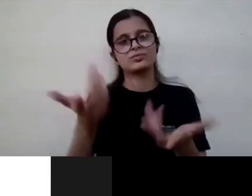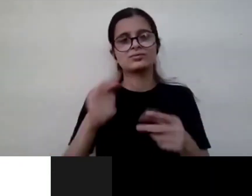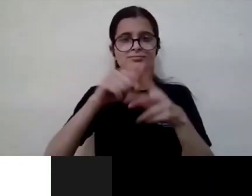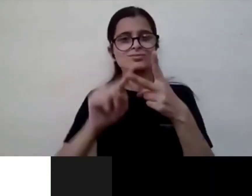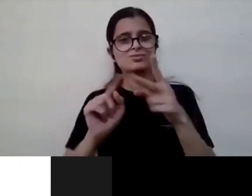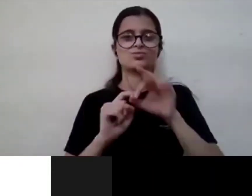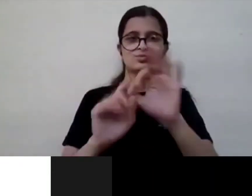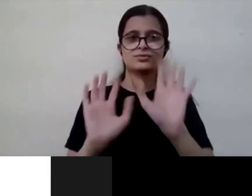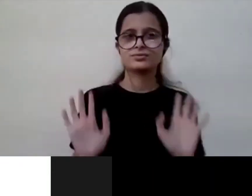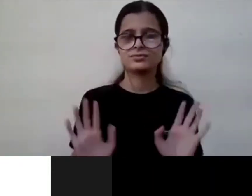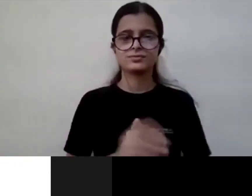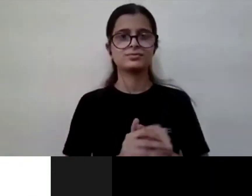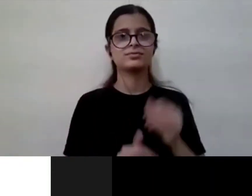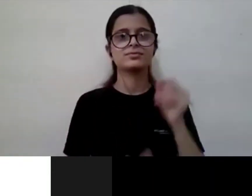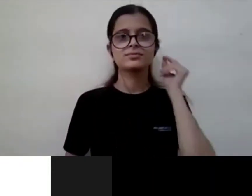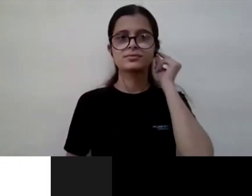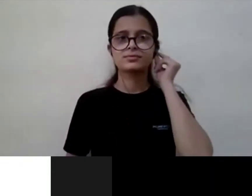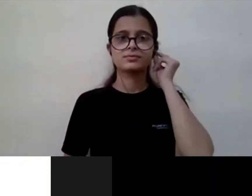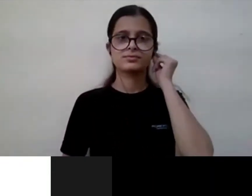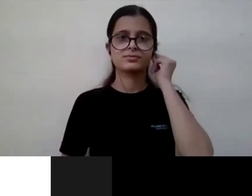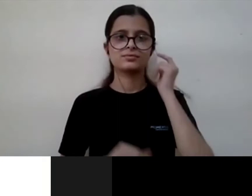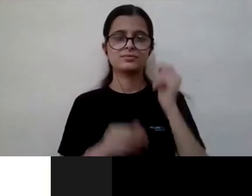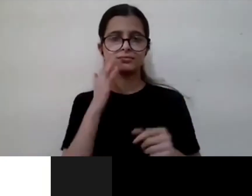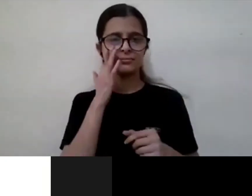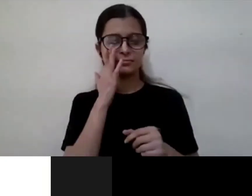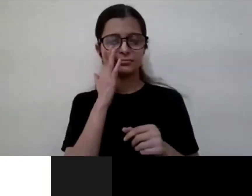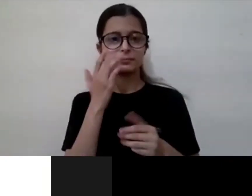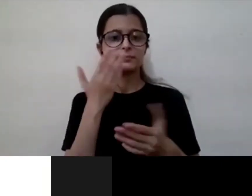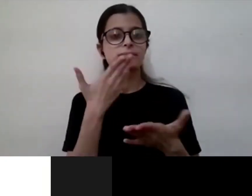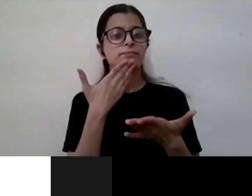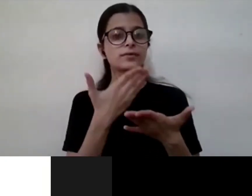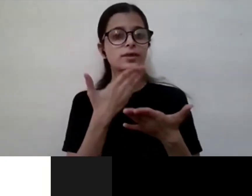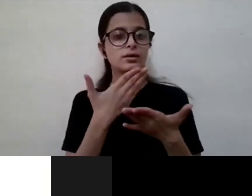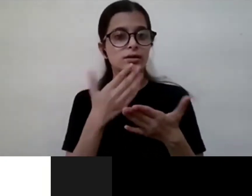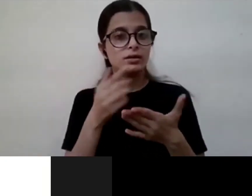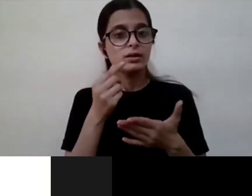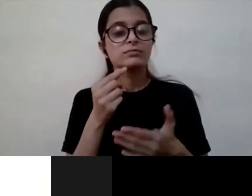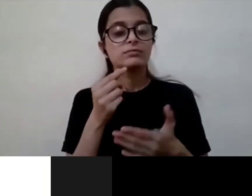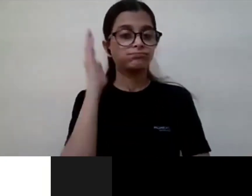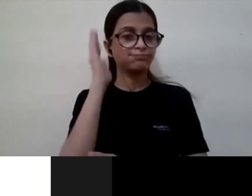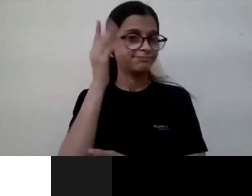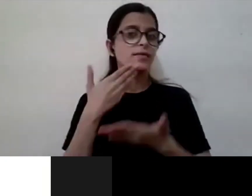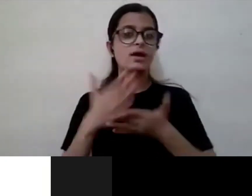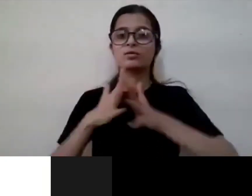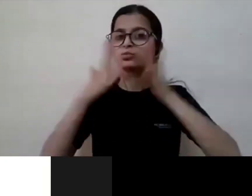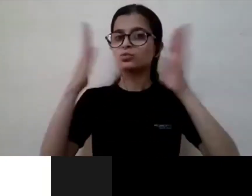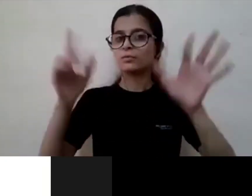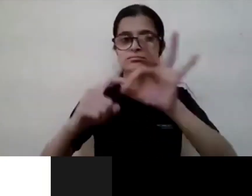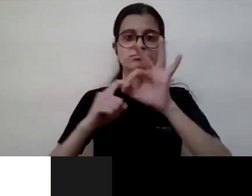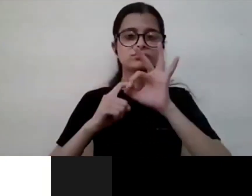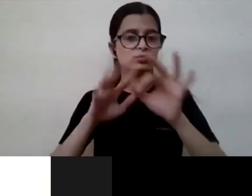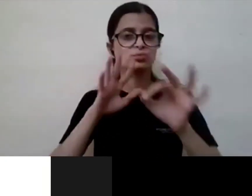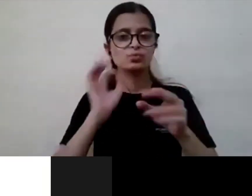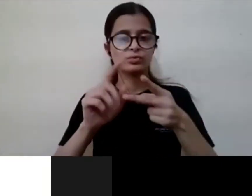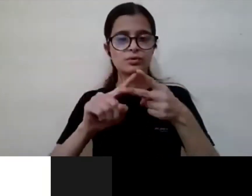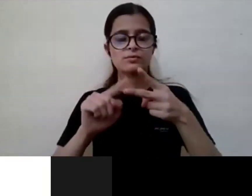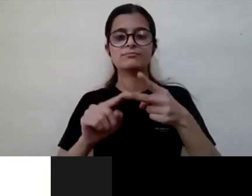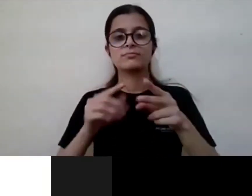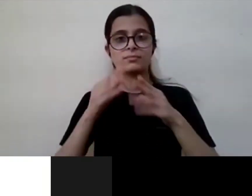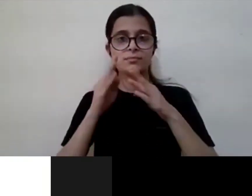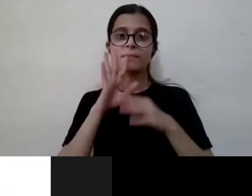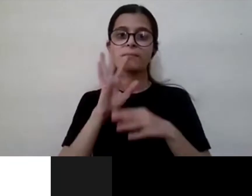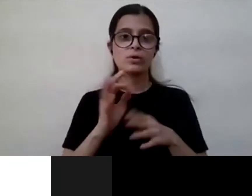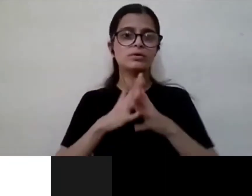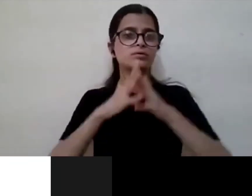thank you so much for your questions both questions relevant very relevant questions so